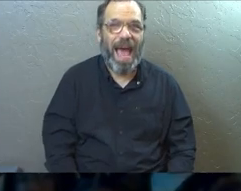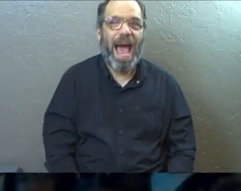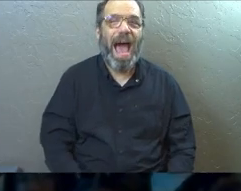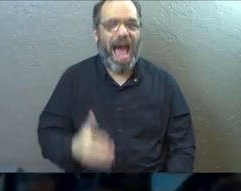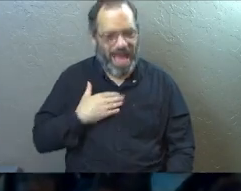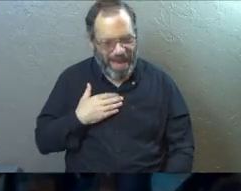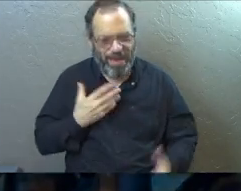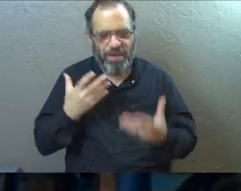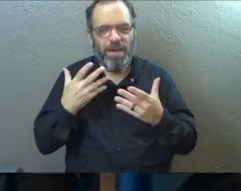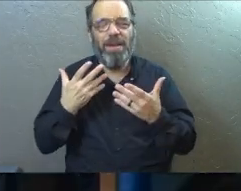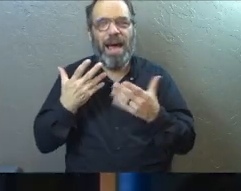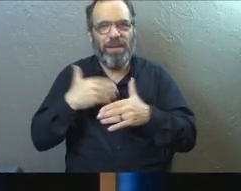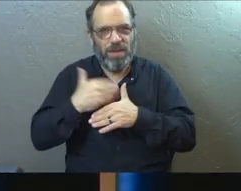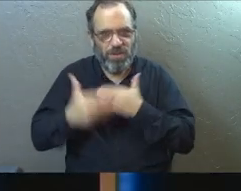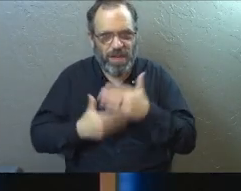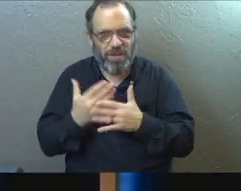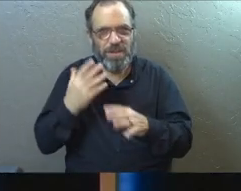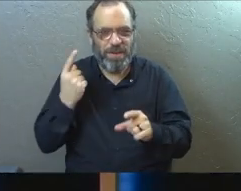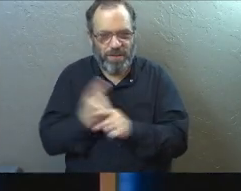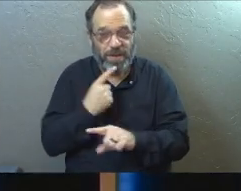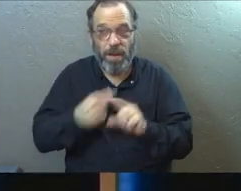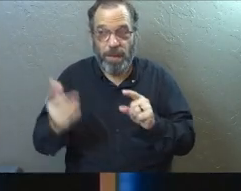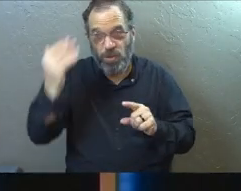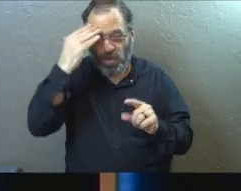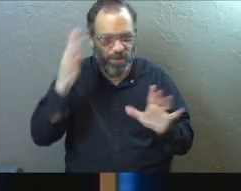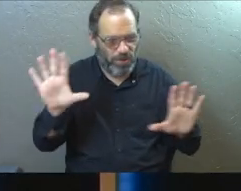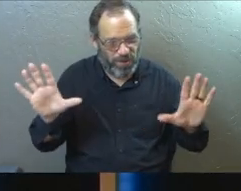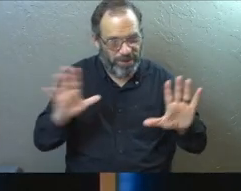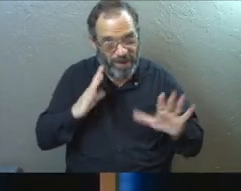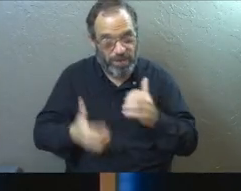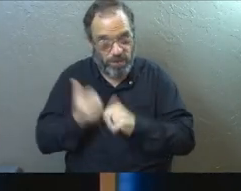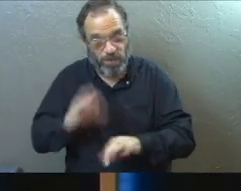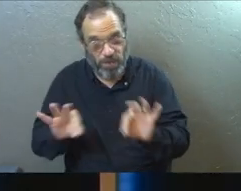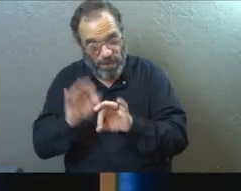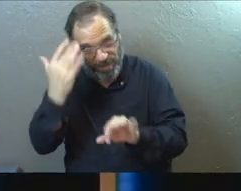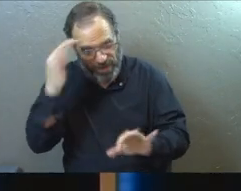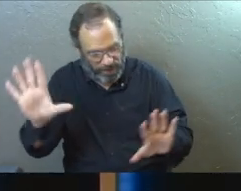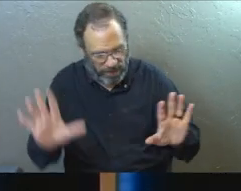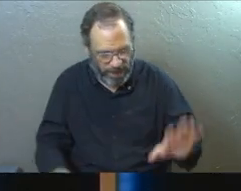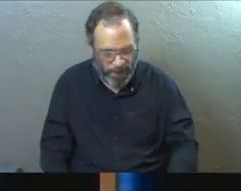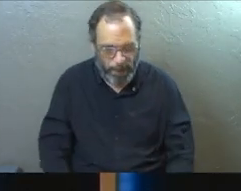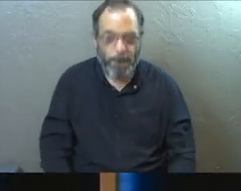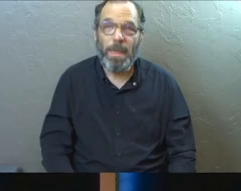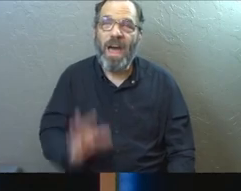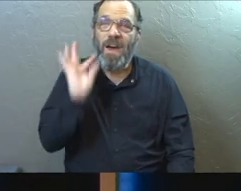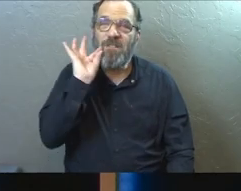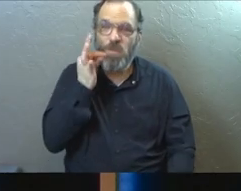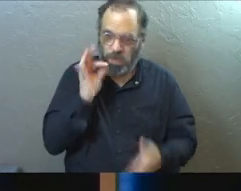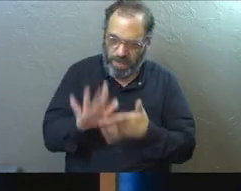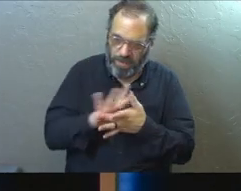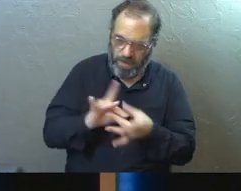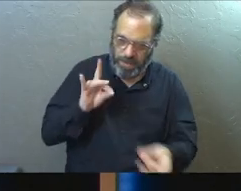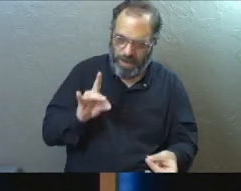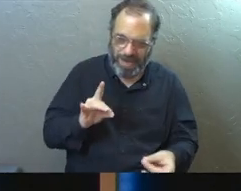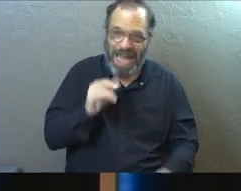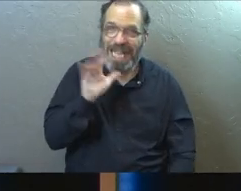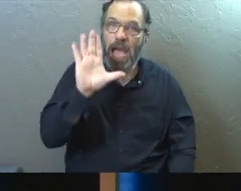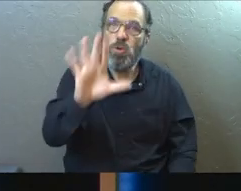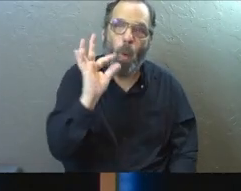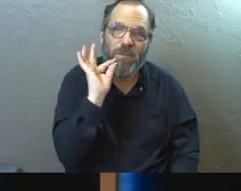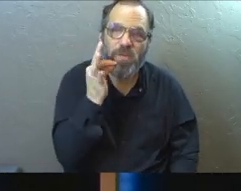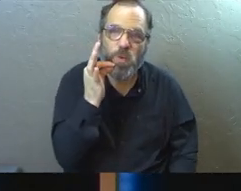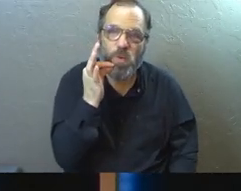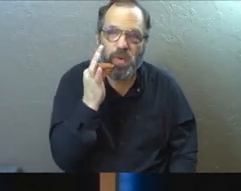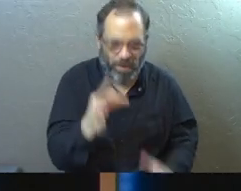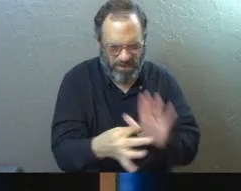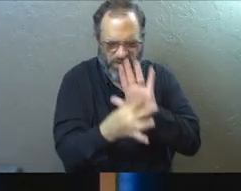gentleness and faithfulness switched in my head, but as long as you know them, I guess is the most important thing. It's the fruit of the Spirit, not your fruit.